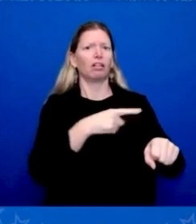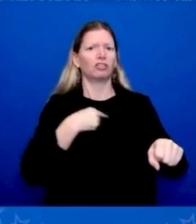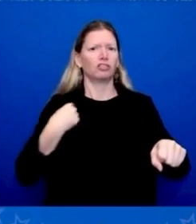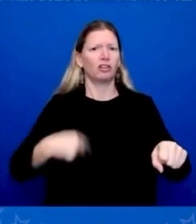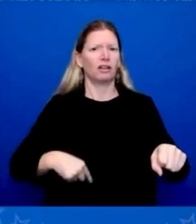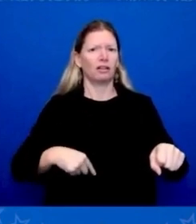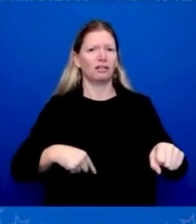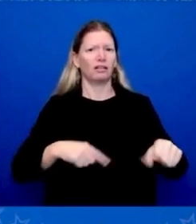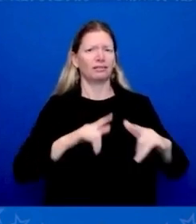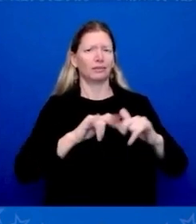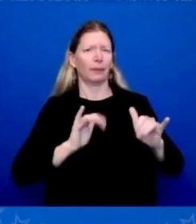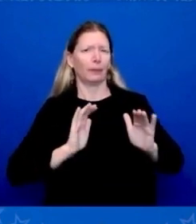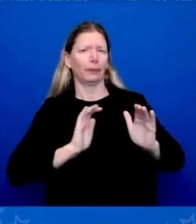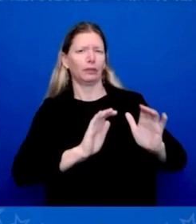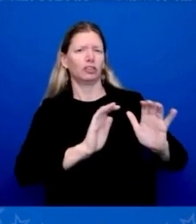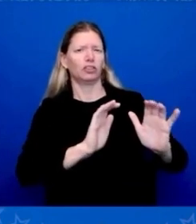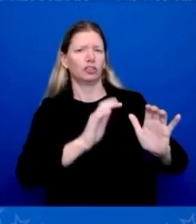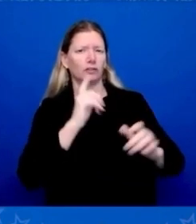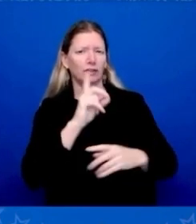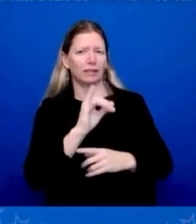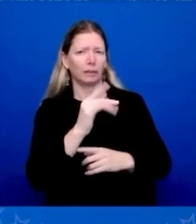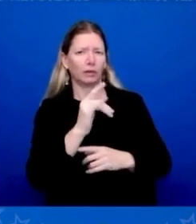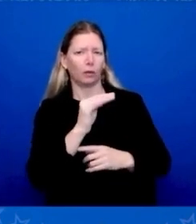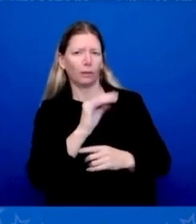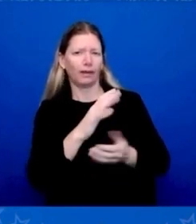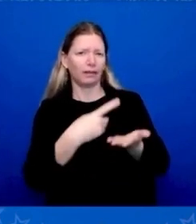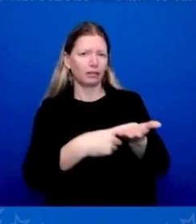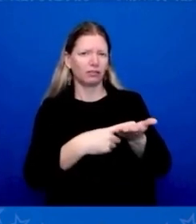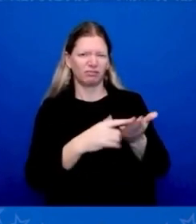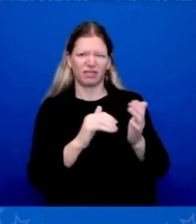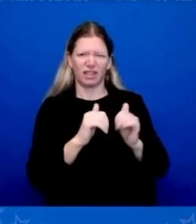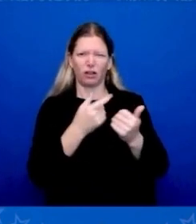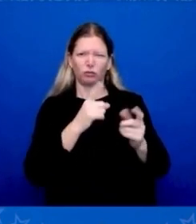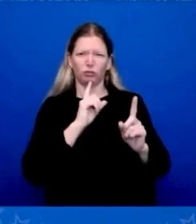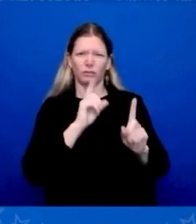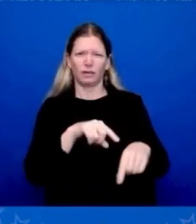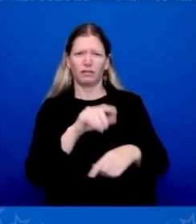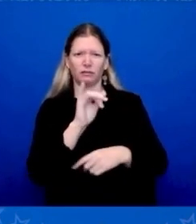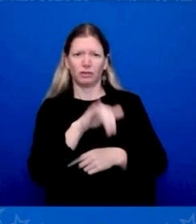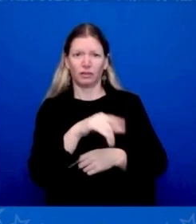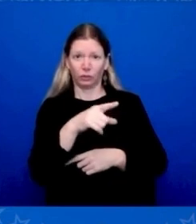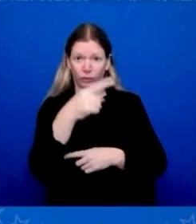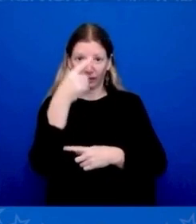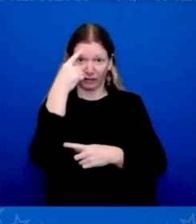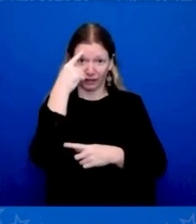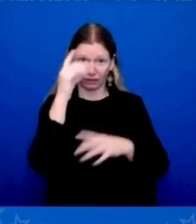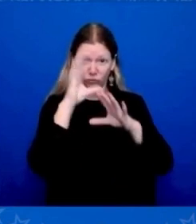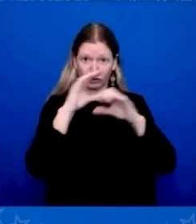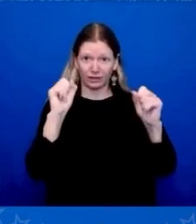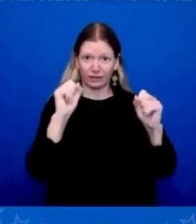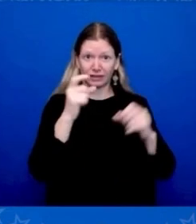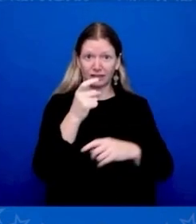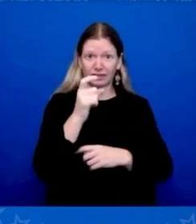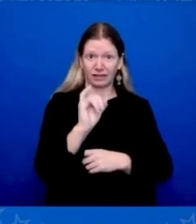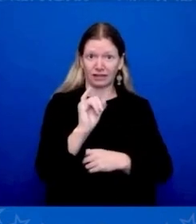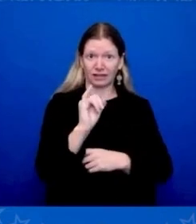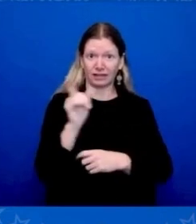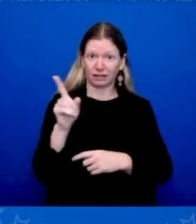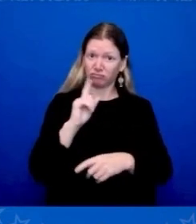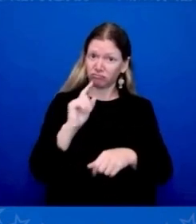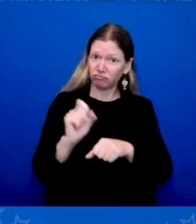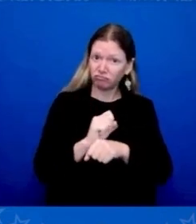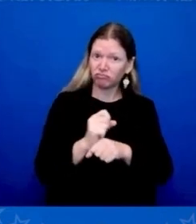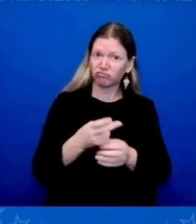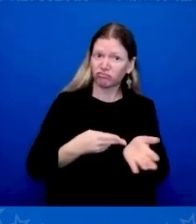that? And do you think President Xi is being sincere about getting the relationship back on track